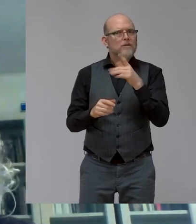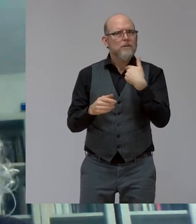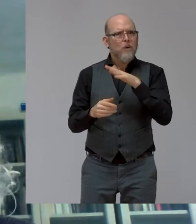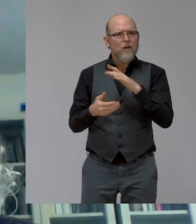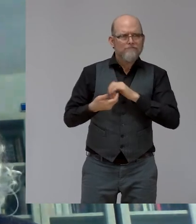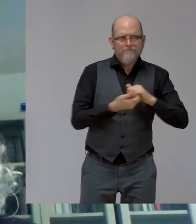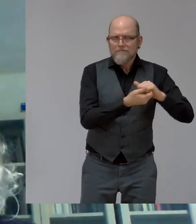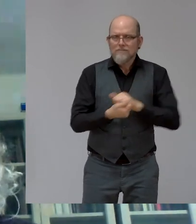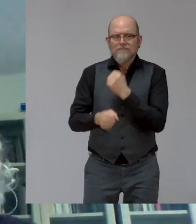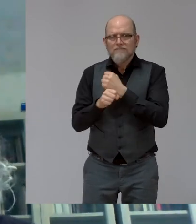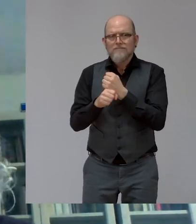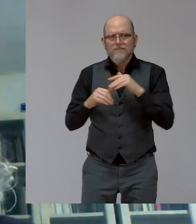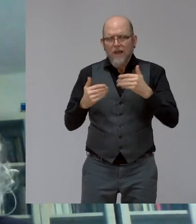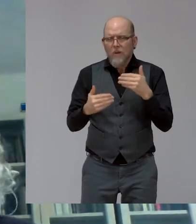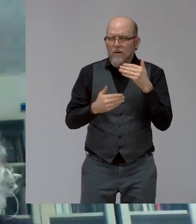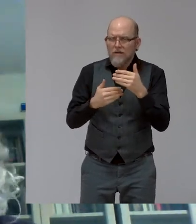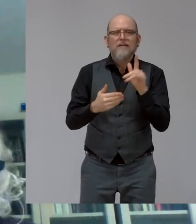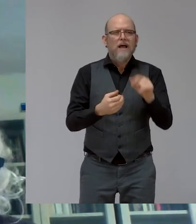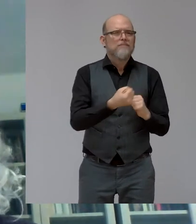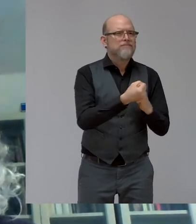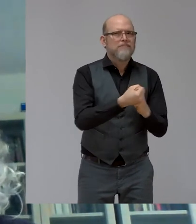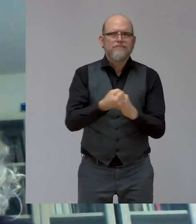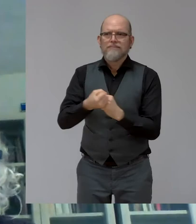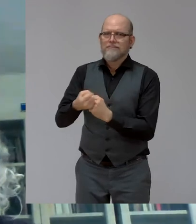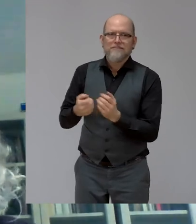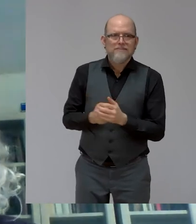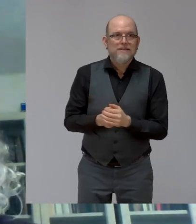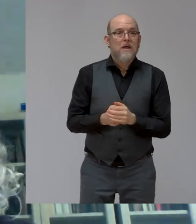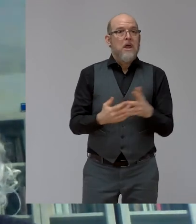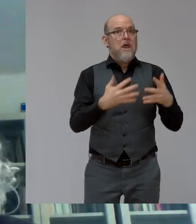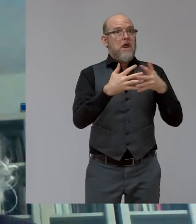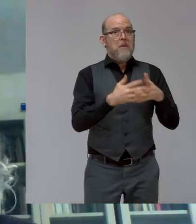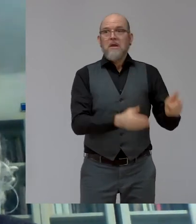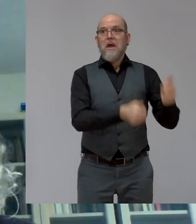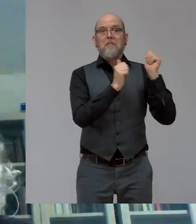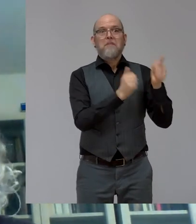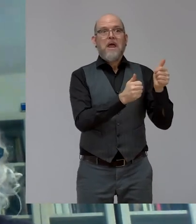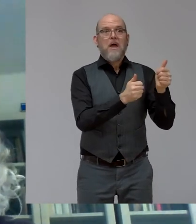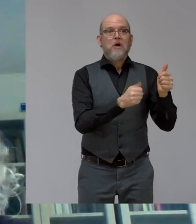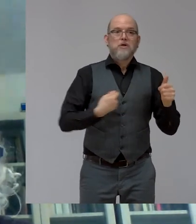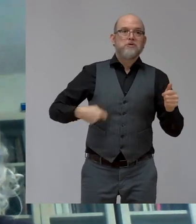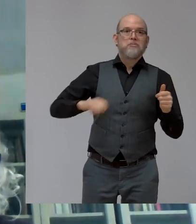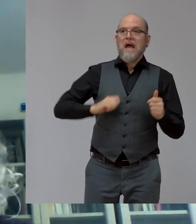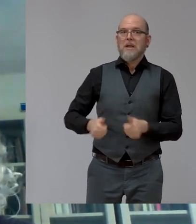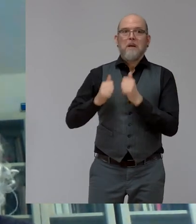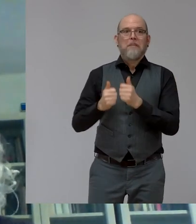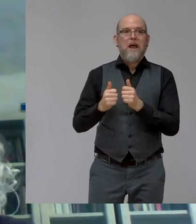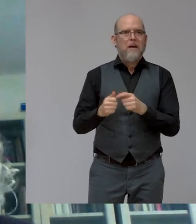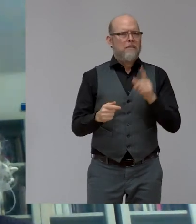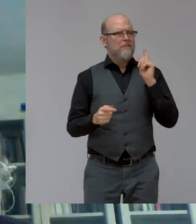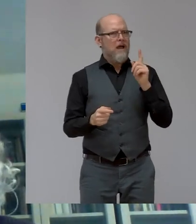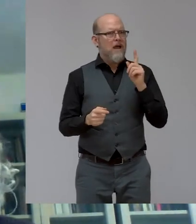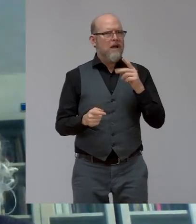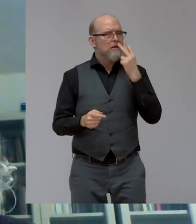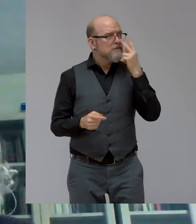support them so that they're not only doing a good job in the US or in the UK or in Spain, but also in Ethiopia, also in Madagascar, also in